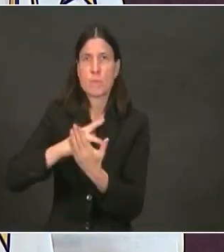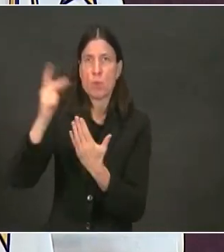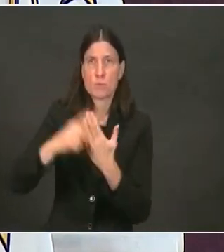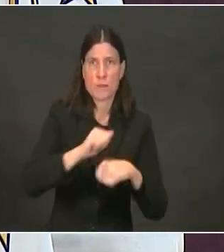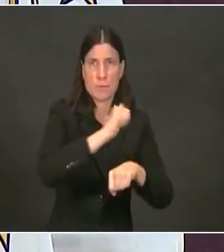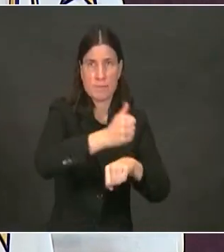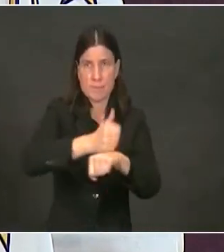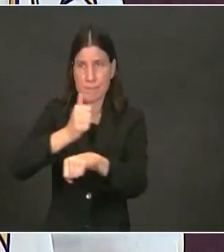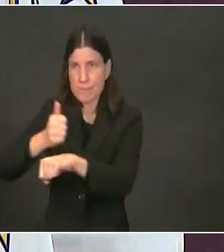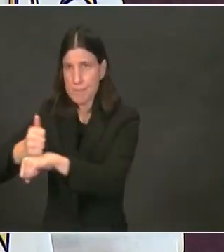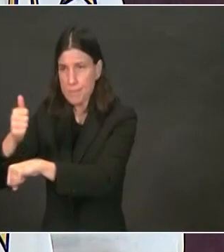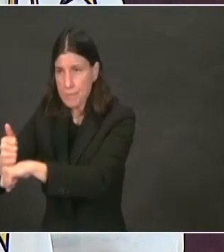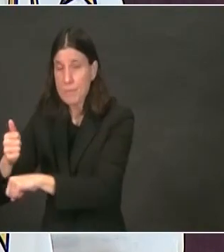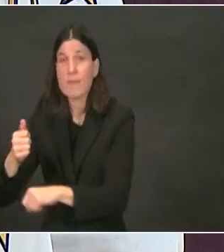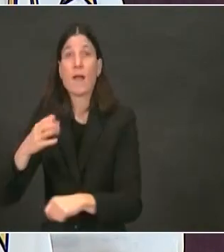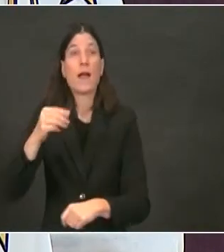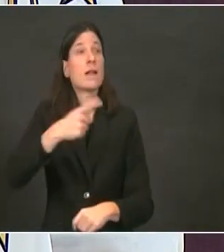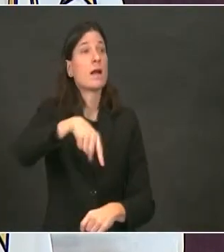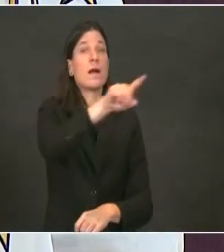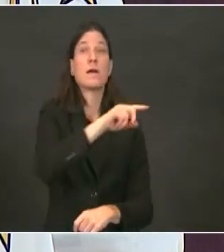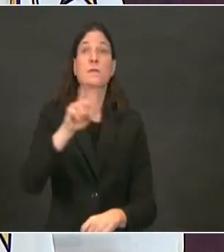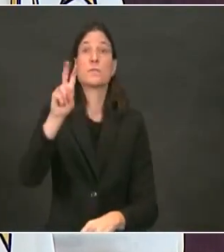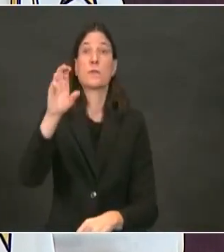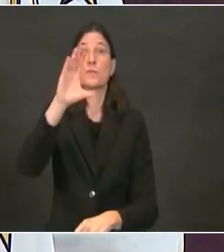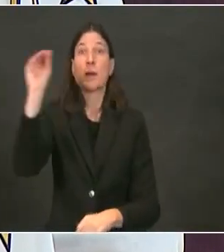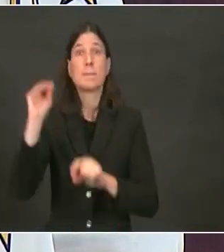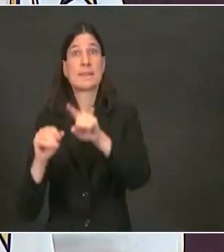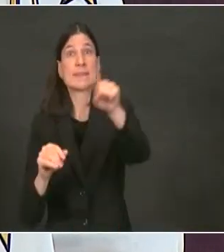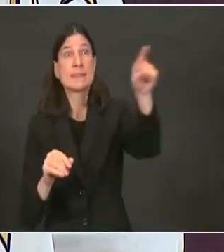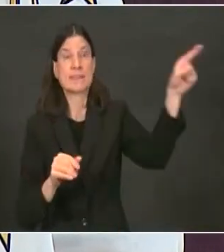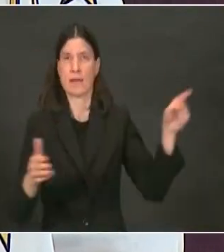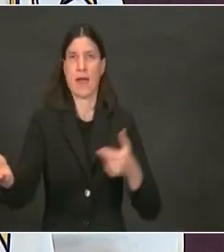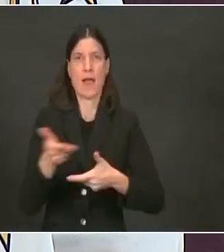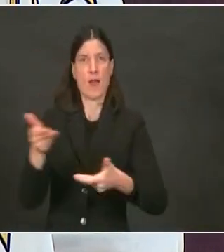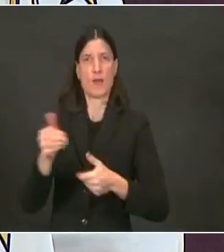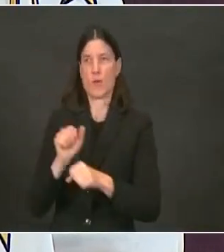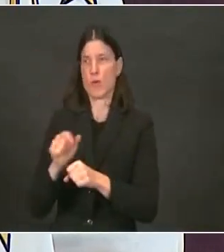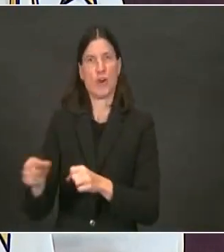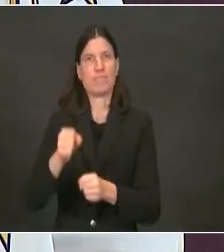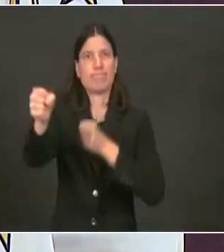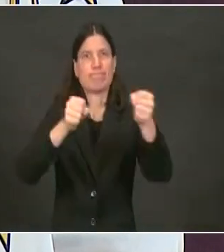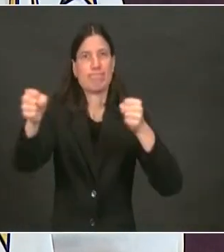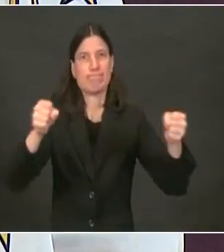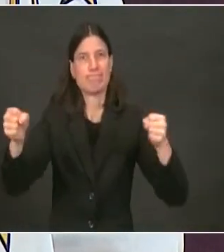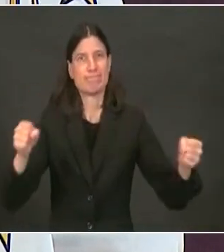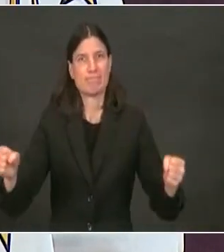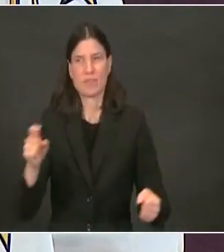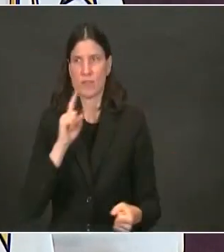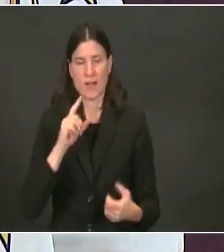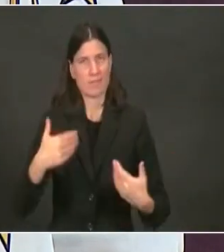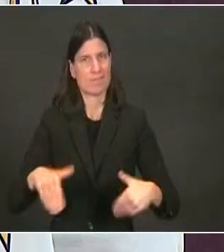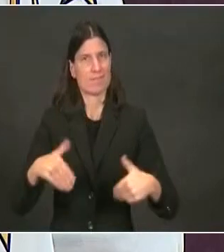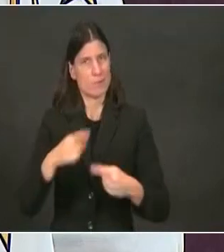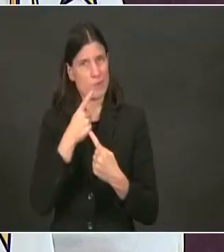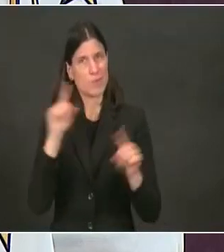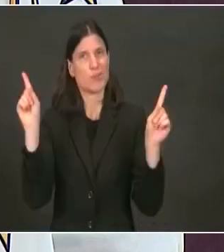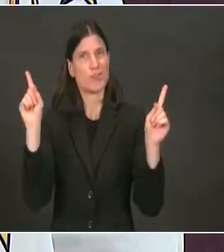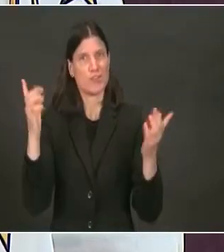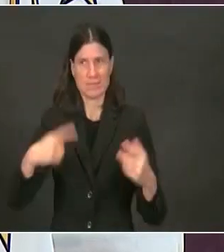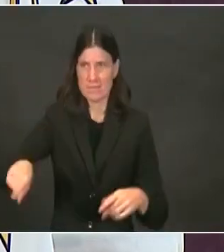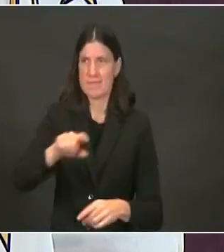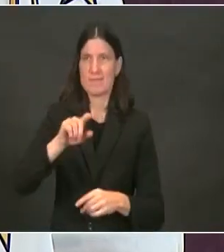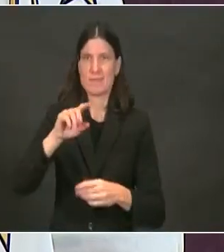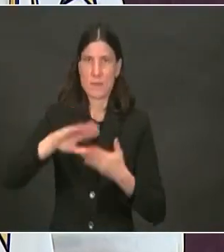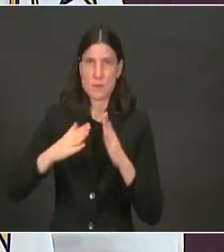back-to-work participants. We've also, throughout that, provided help